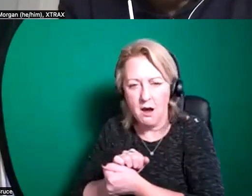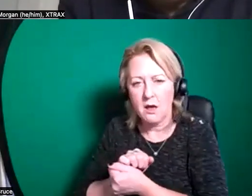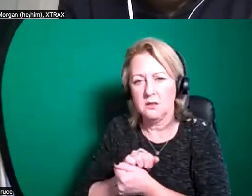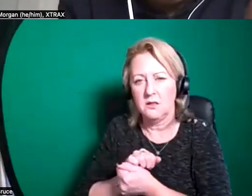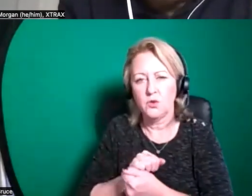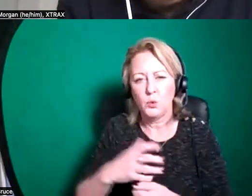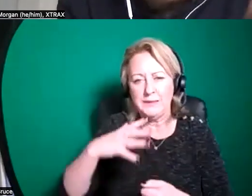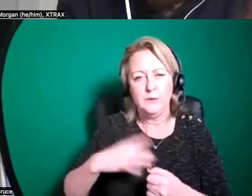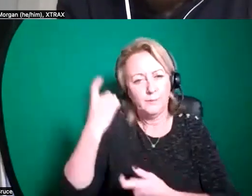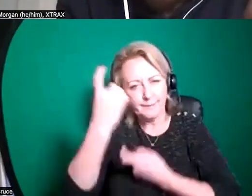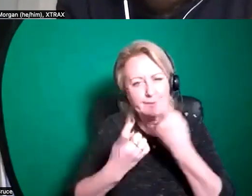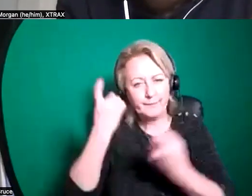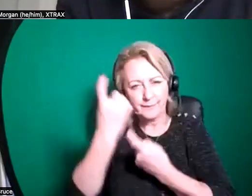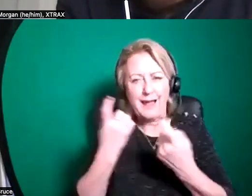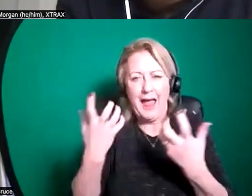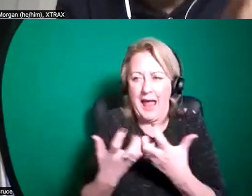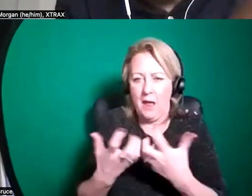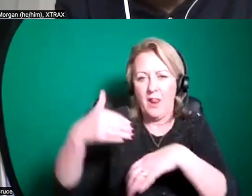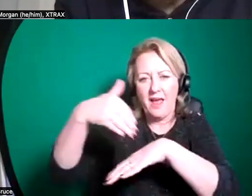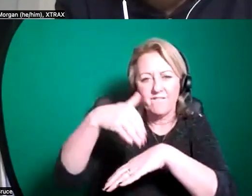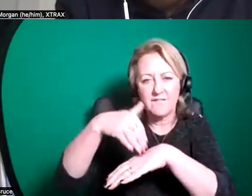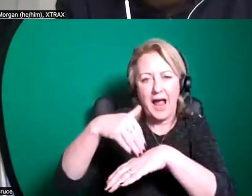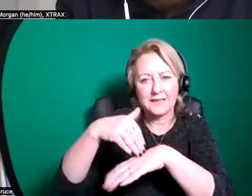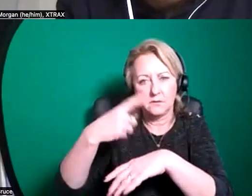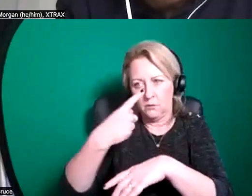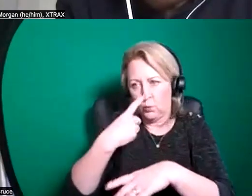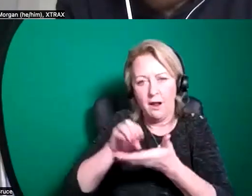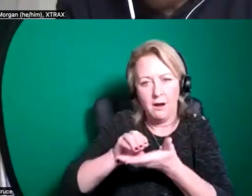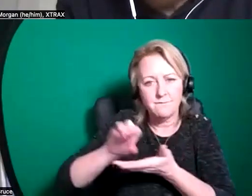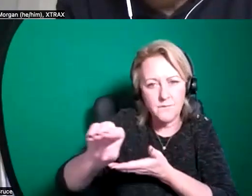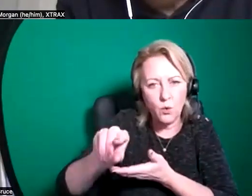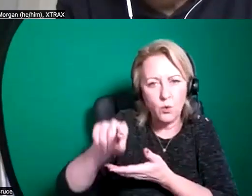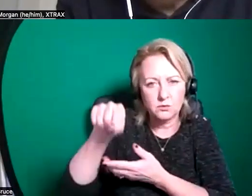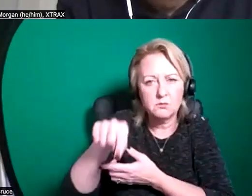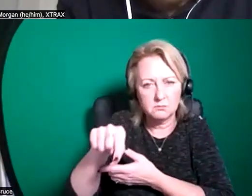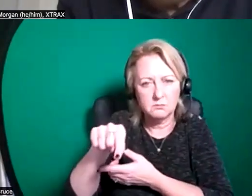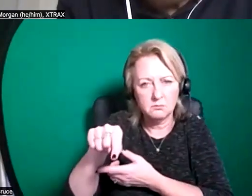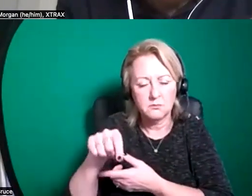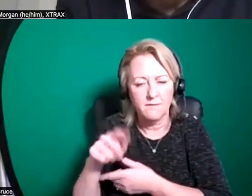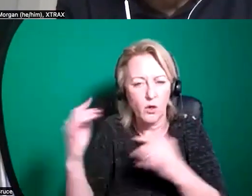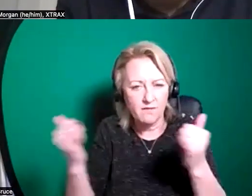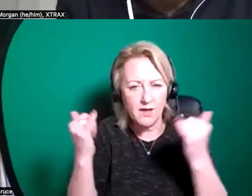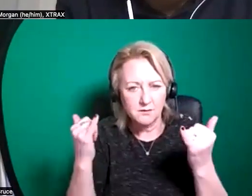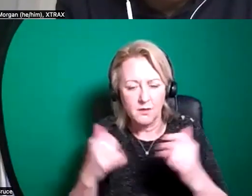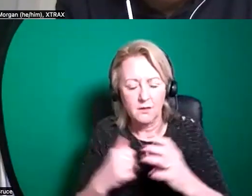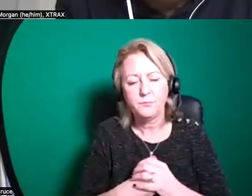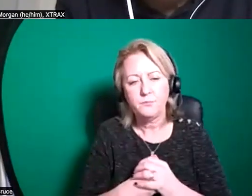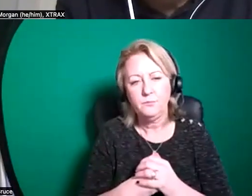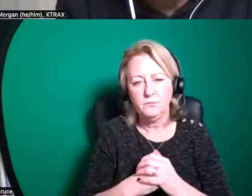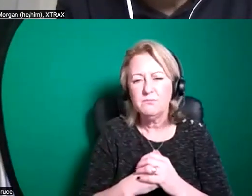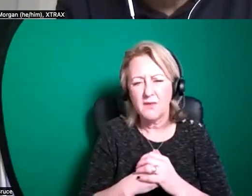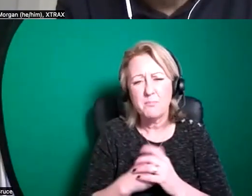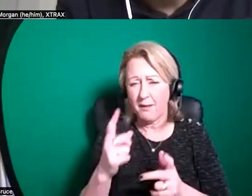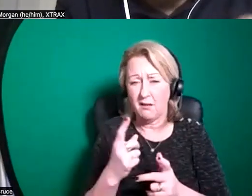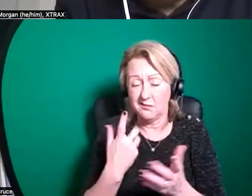going to affect kind of uh the affordability of the work from the festivals kind of point of view and because there are a lot of additional kind of